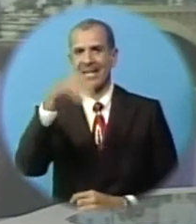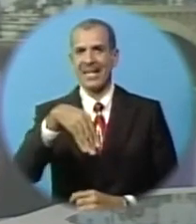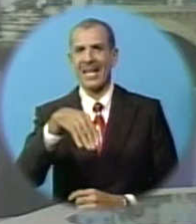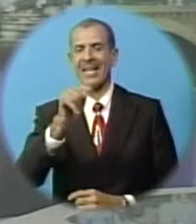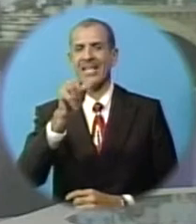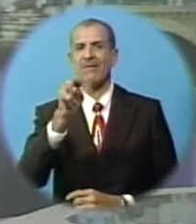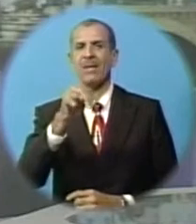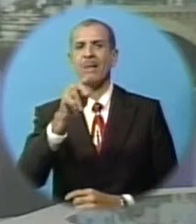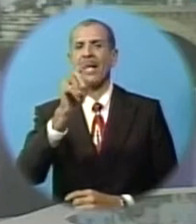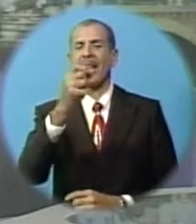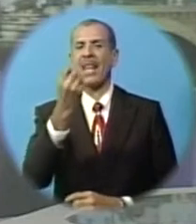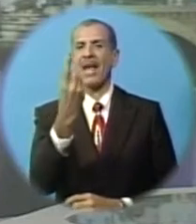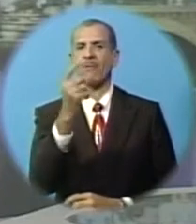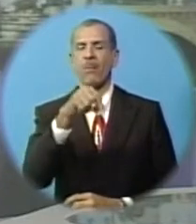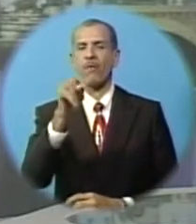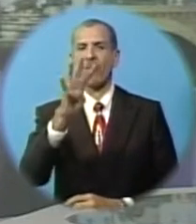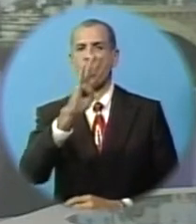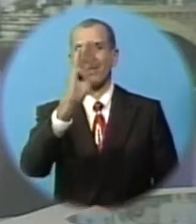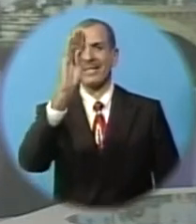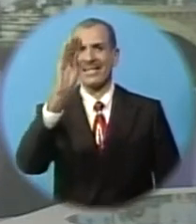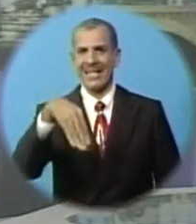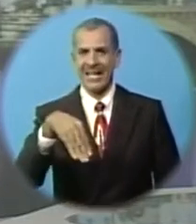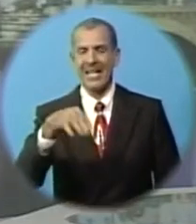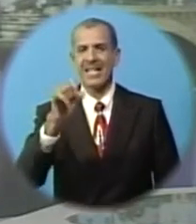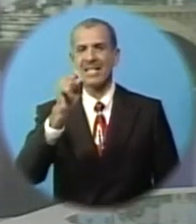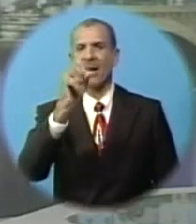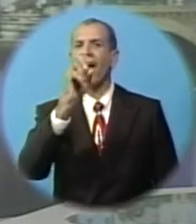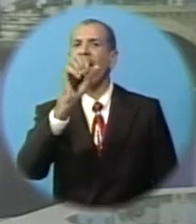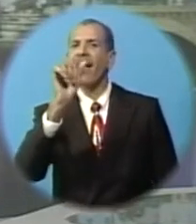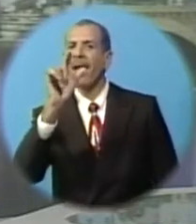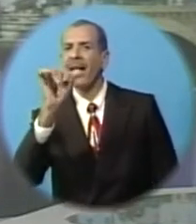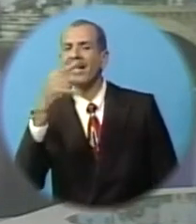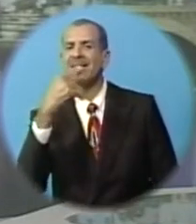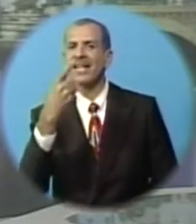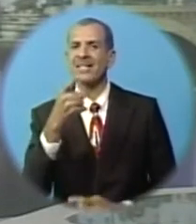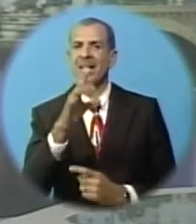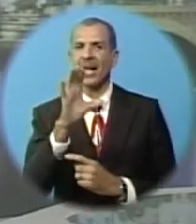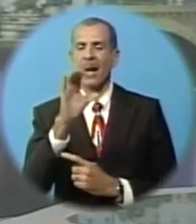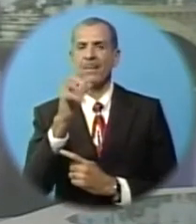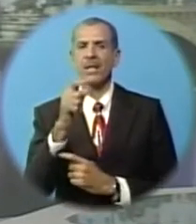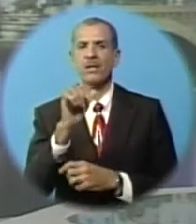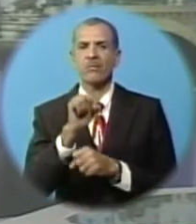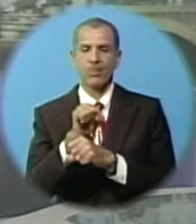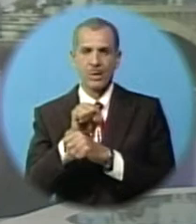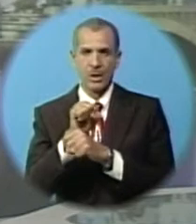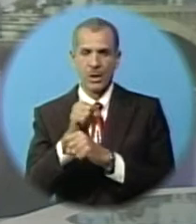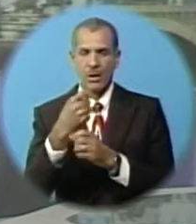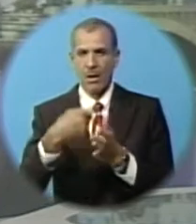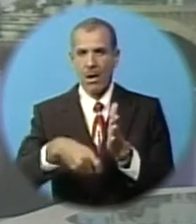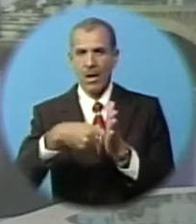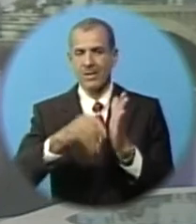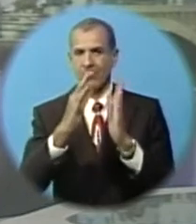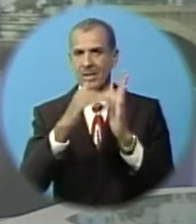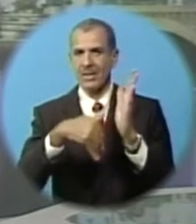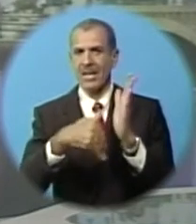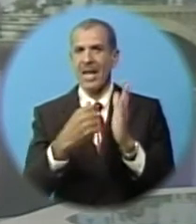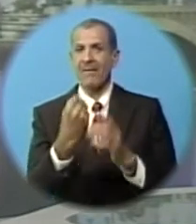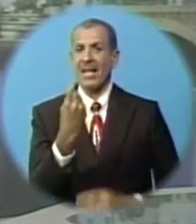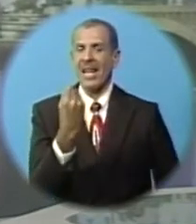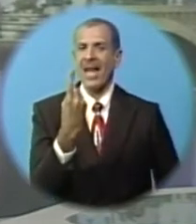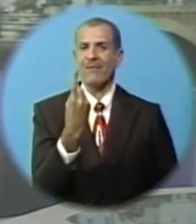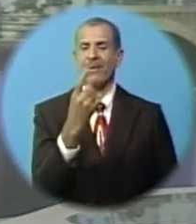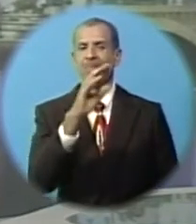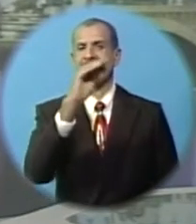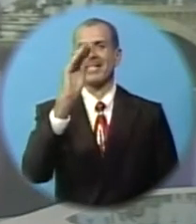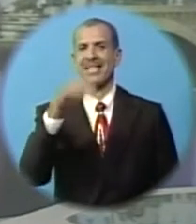by 11.4%. Sir Alan also disclosed that the company's total operating costs decreased by a further 11